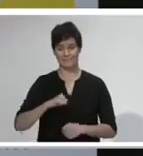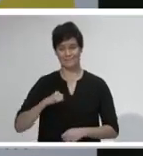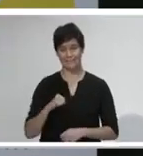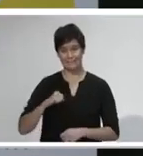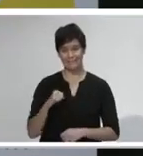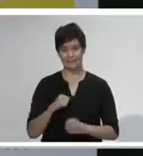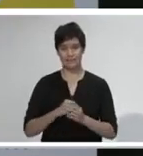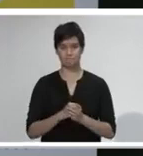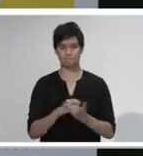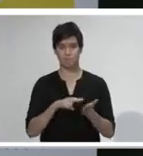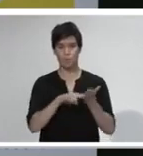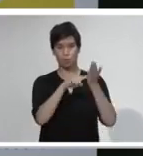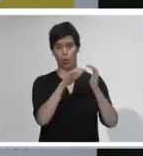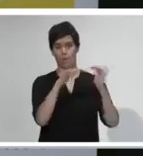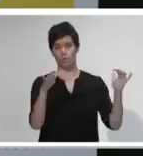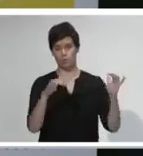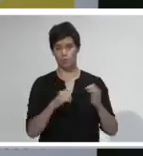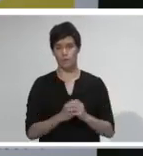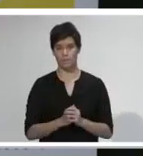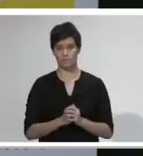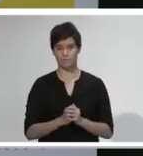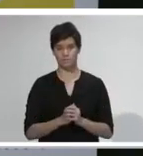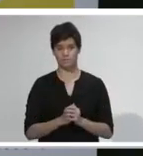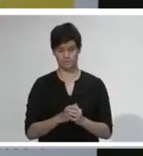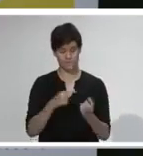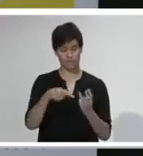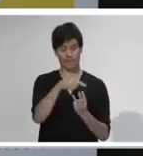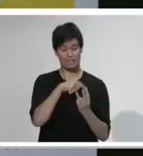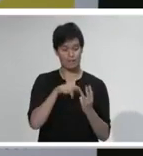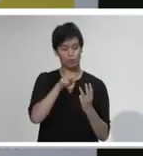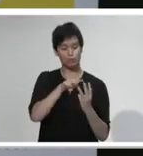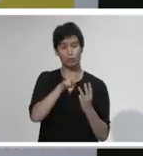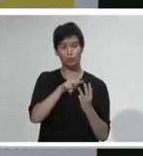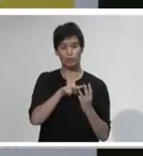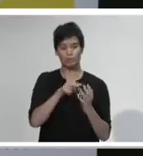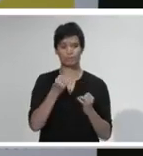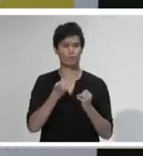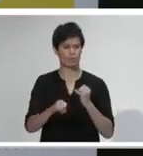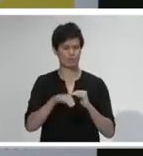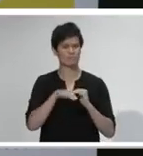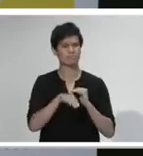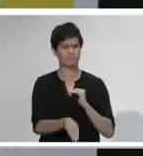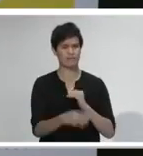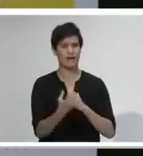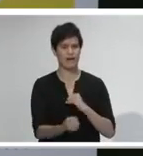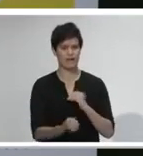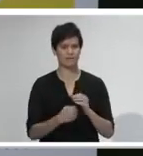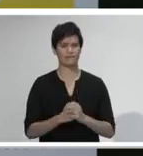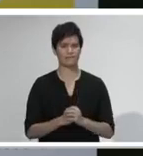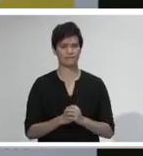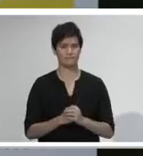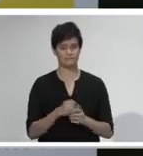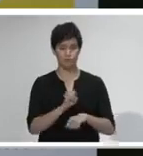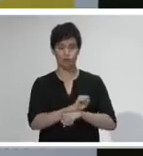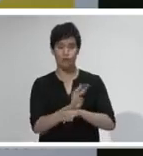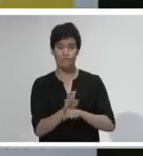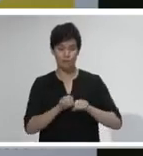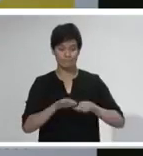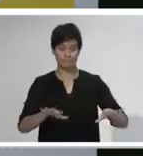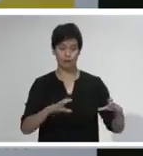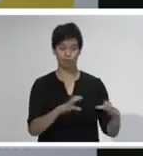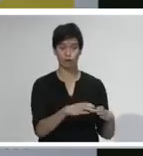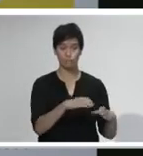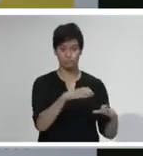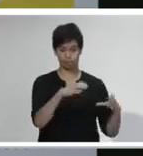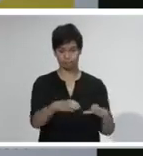Two of these people are in a critical condition. There are still 16 significant clusters around the country, no change from yesterday,